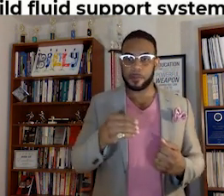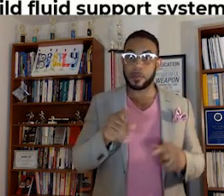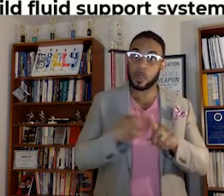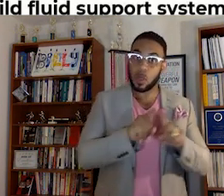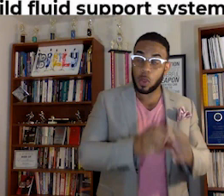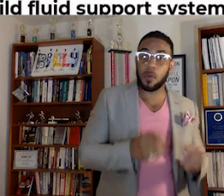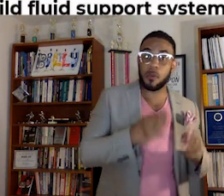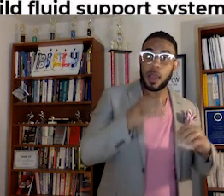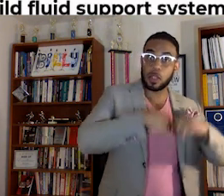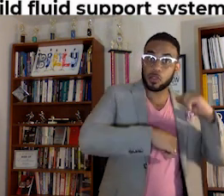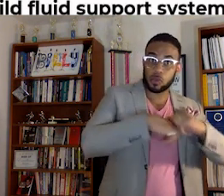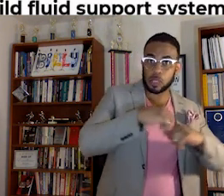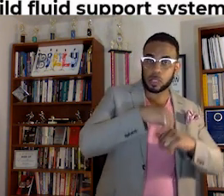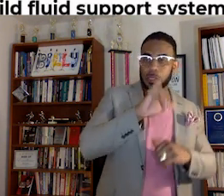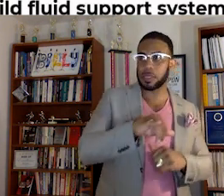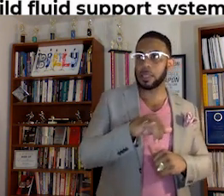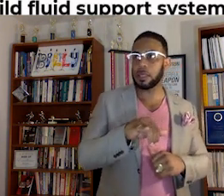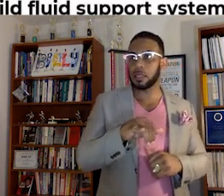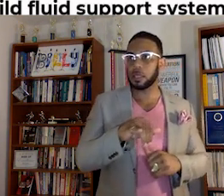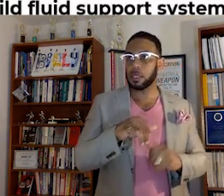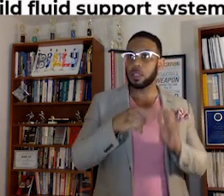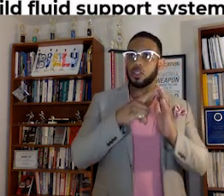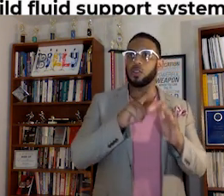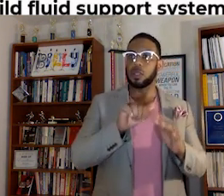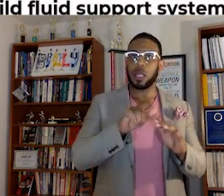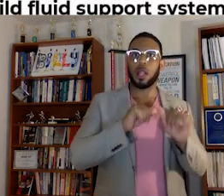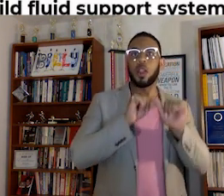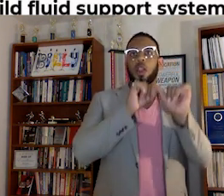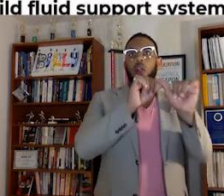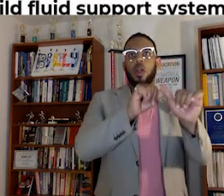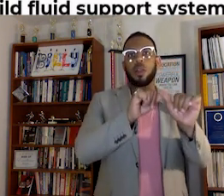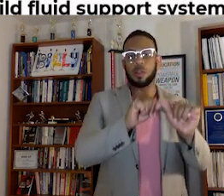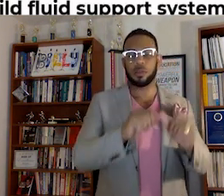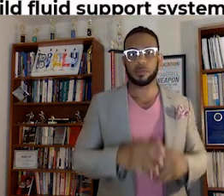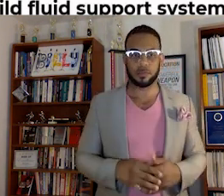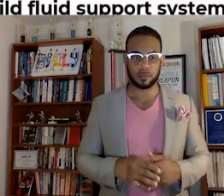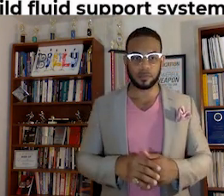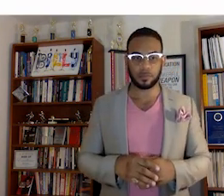also provide structure that shows that their longevity persists.